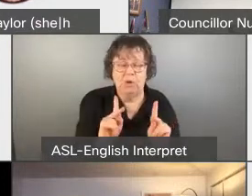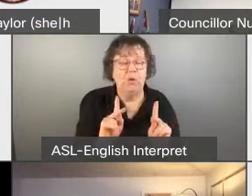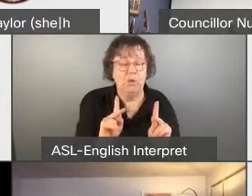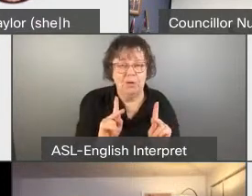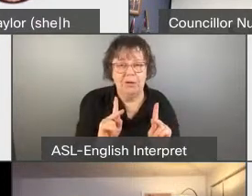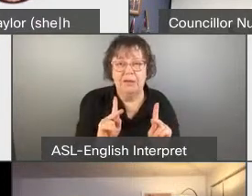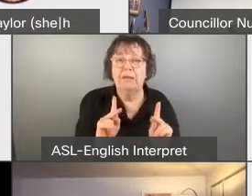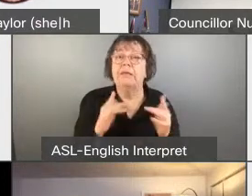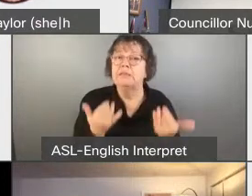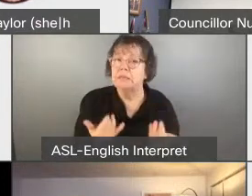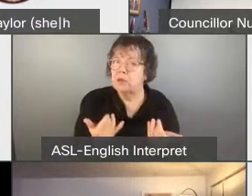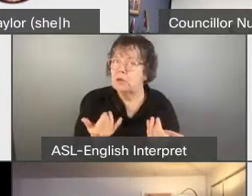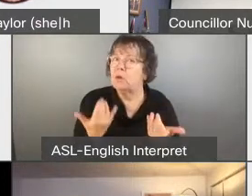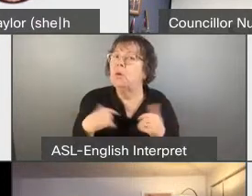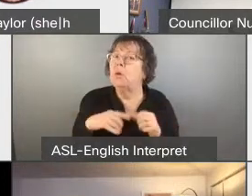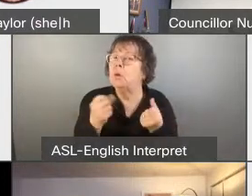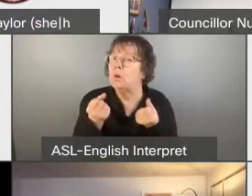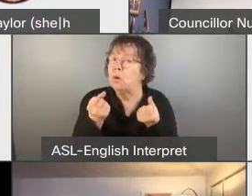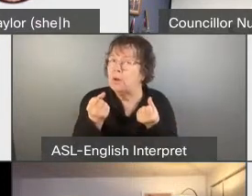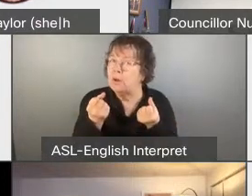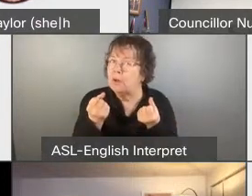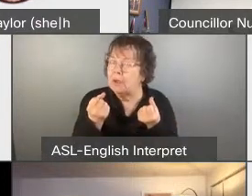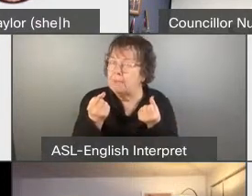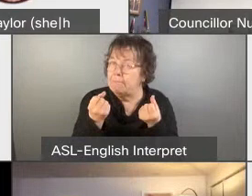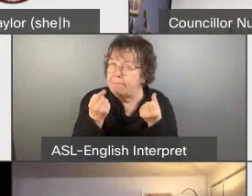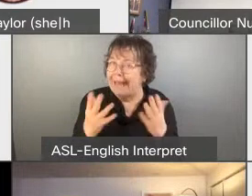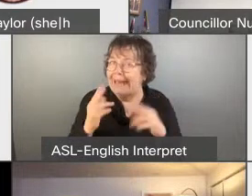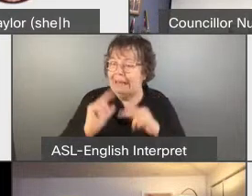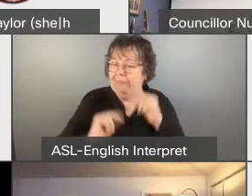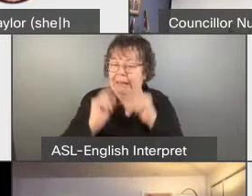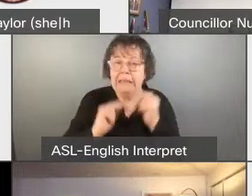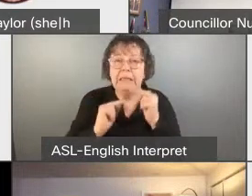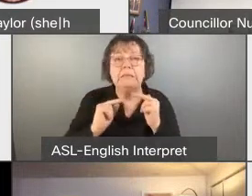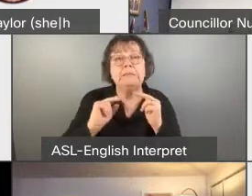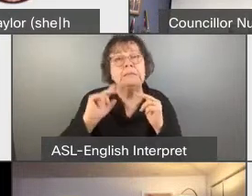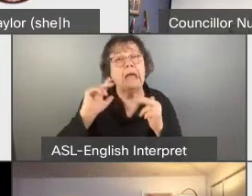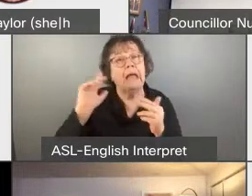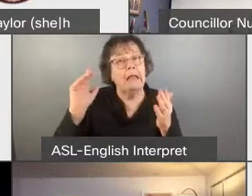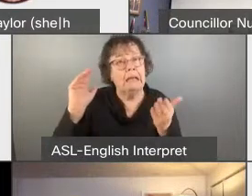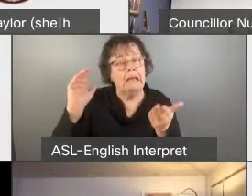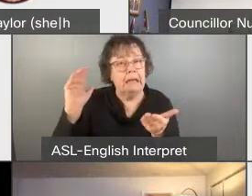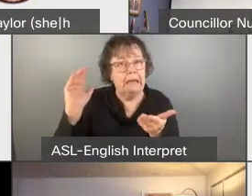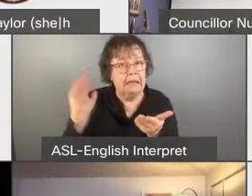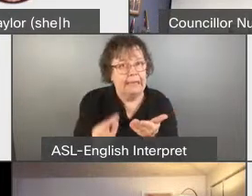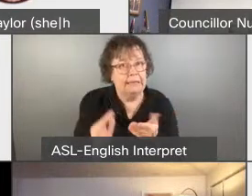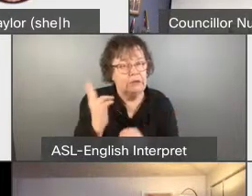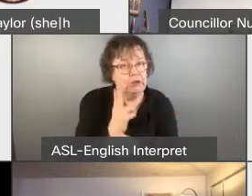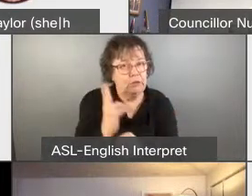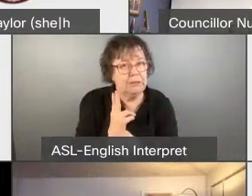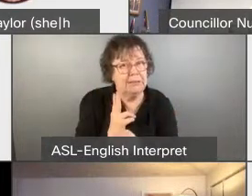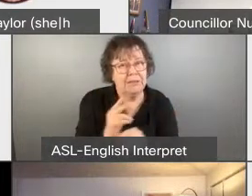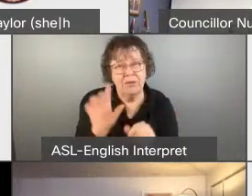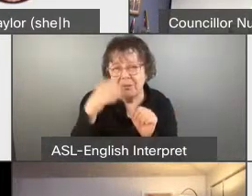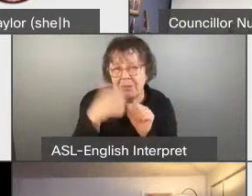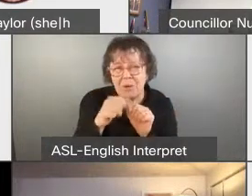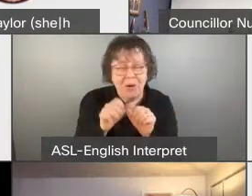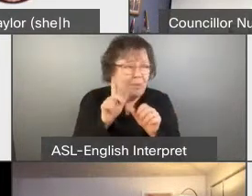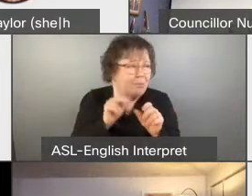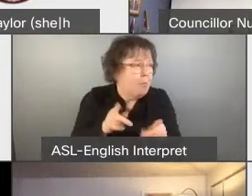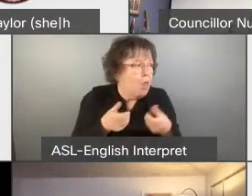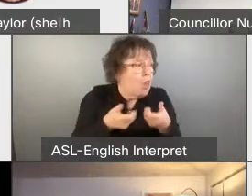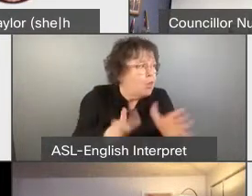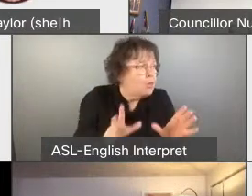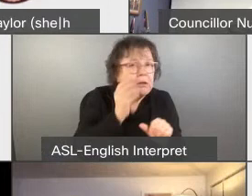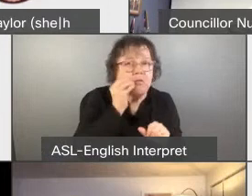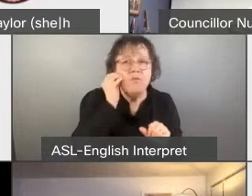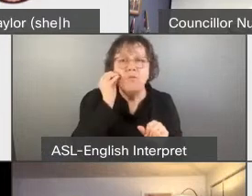downsize on a number of our buildings to meet these needs. And if we let this get us by, I mean, think of it, people are losing their homes. Everything's getting more